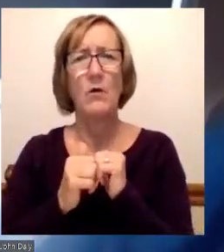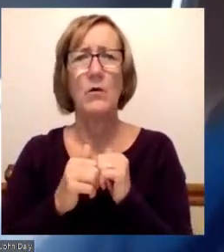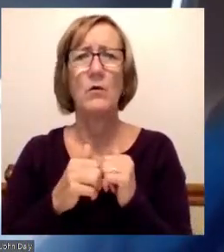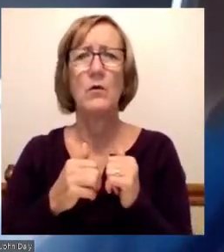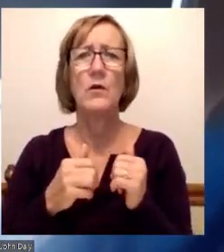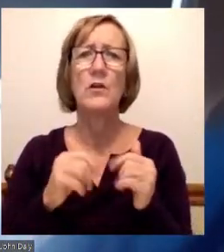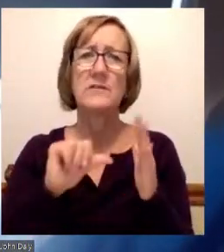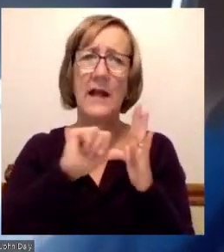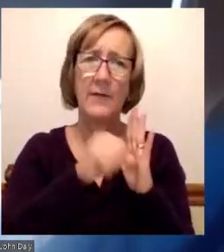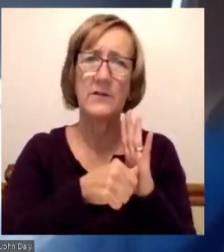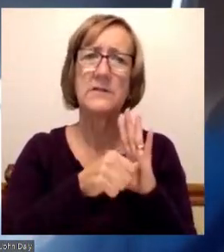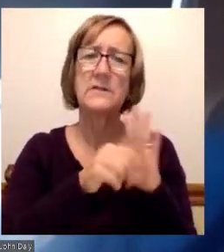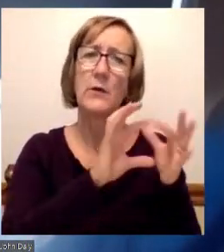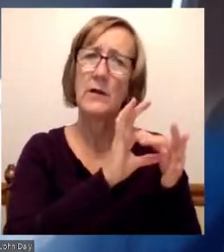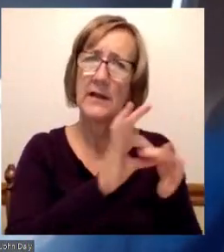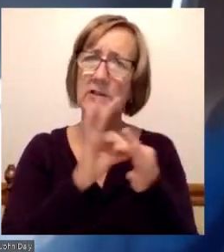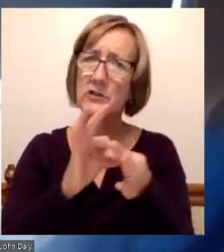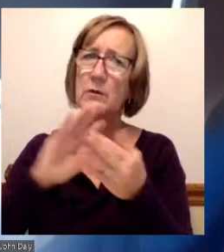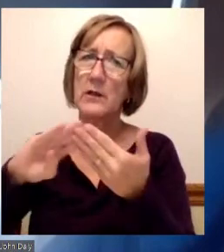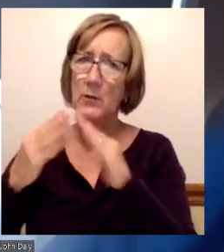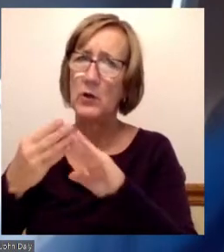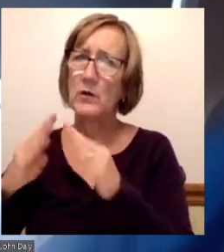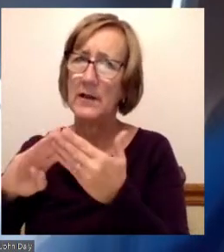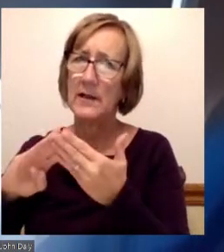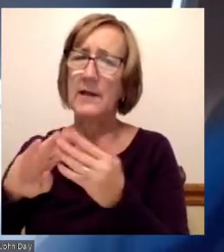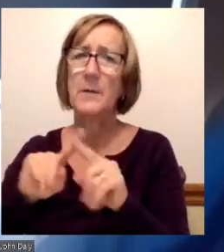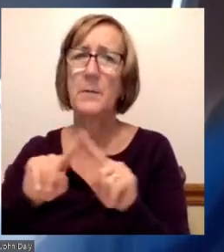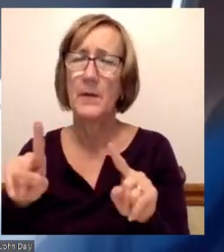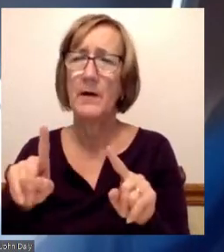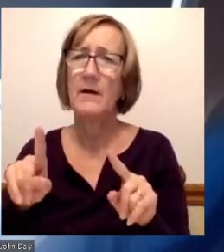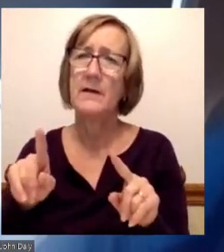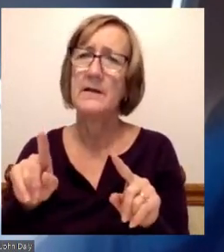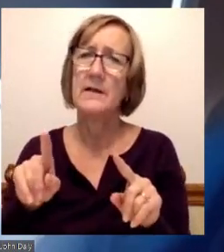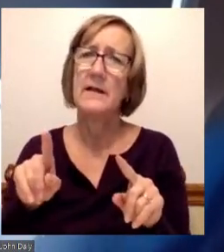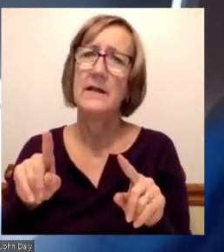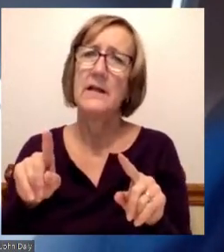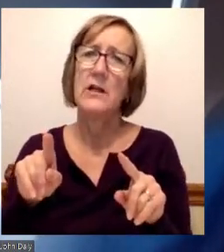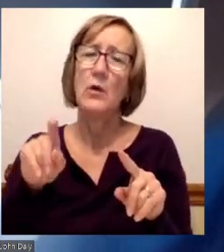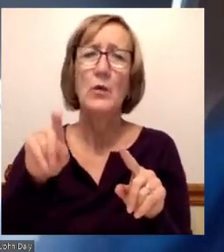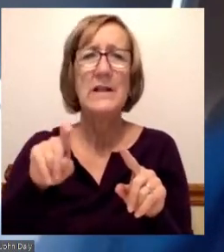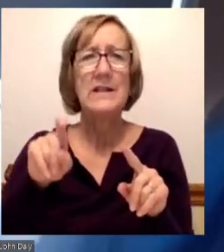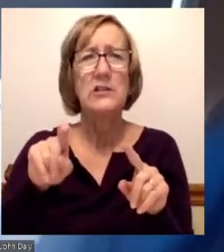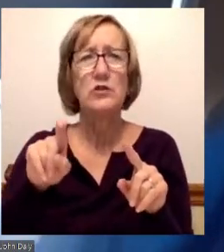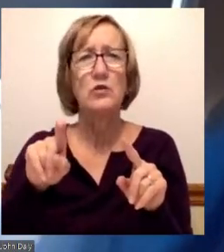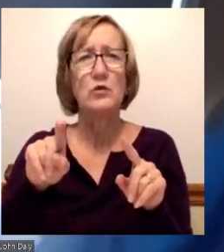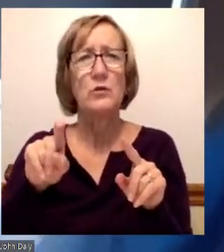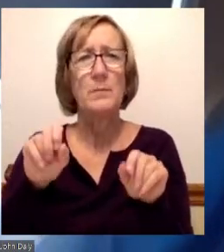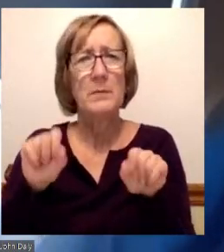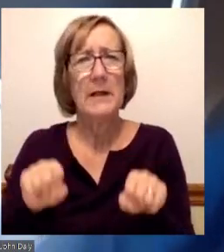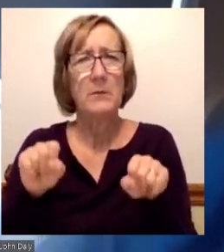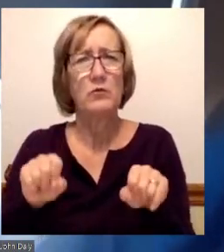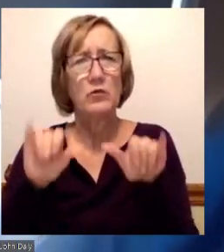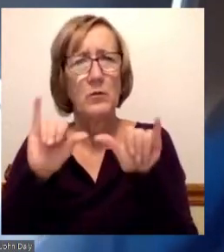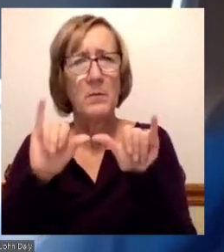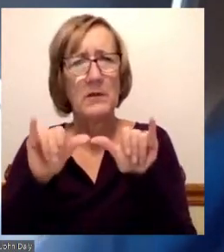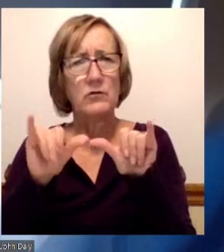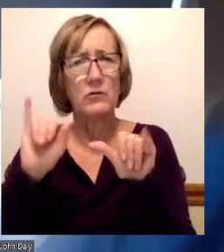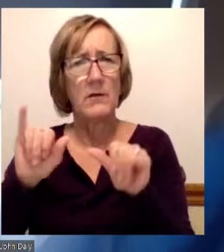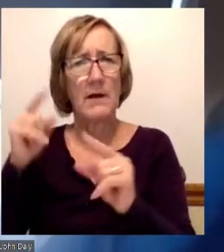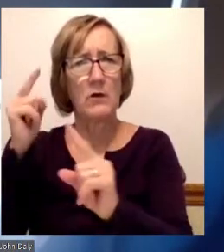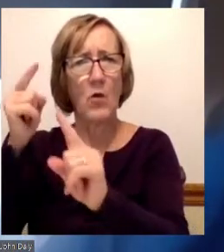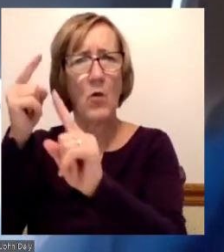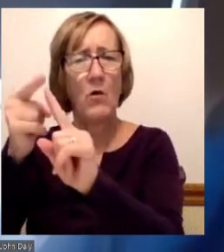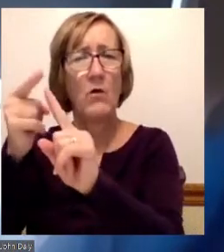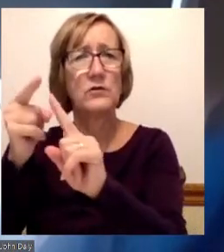of emphasis on relationship with the community, but that needs to be a measurable goal so that we can, so both members of the